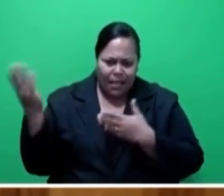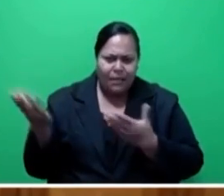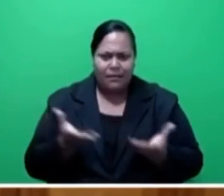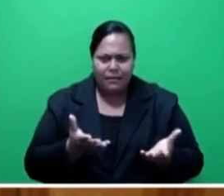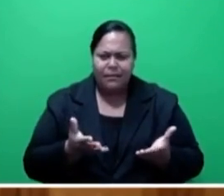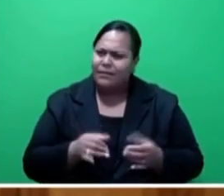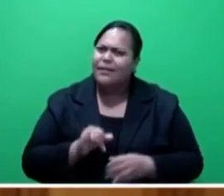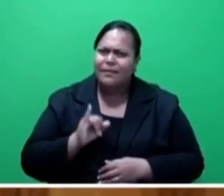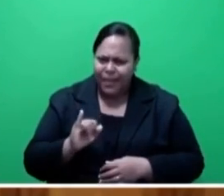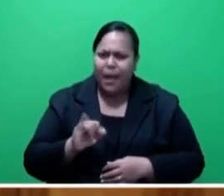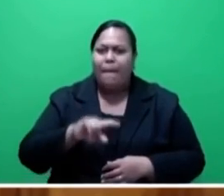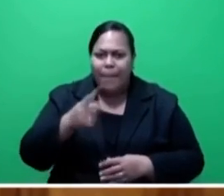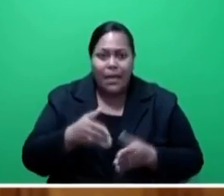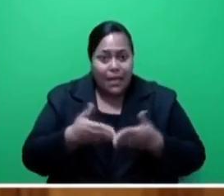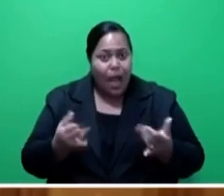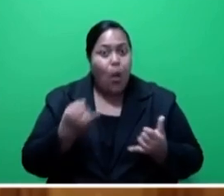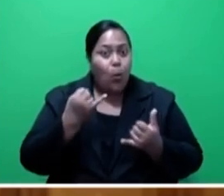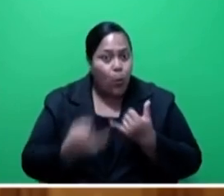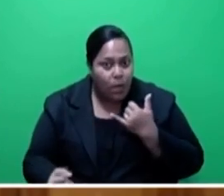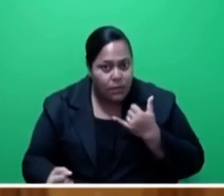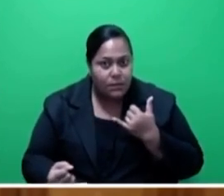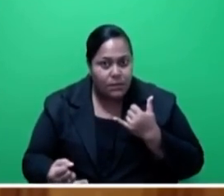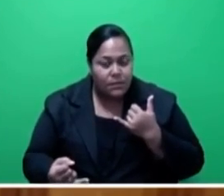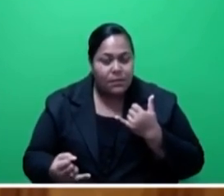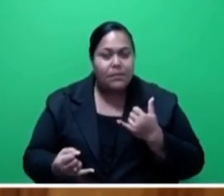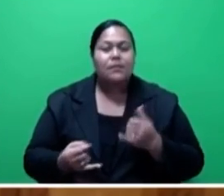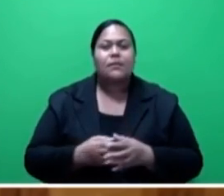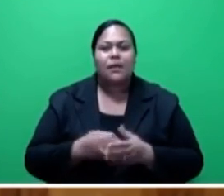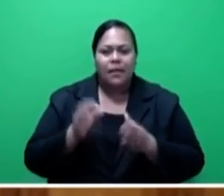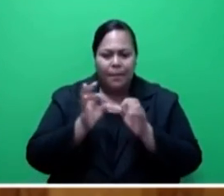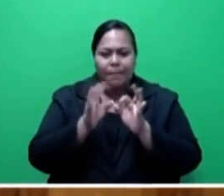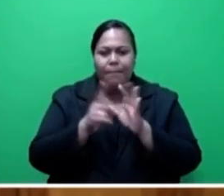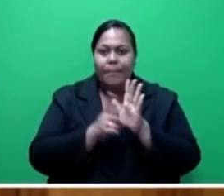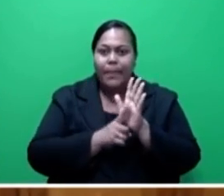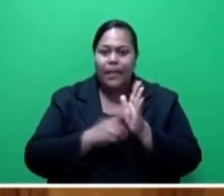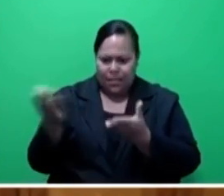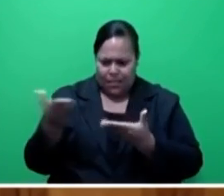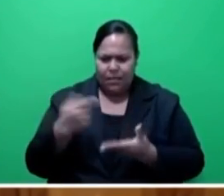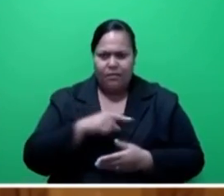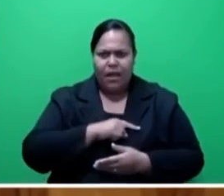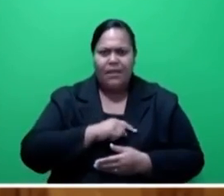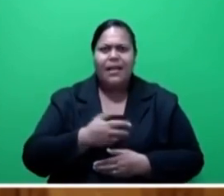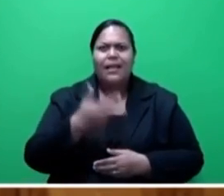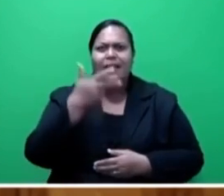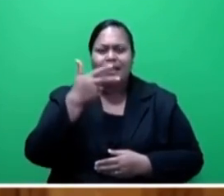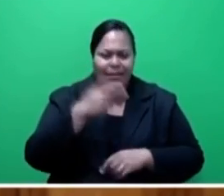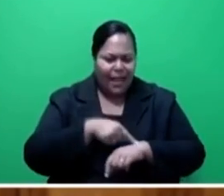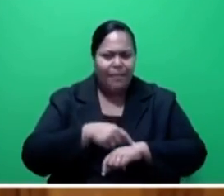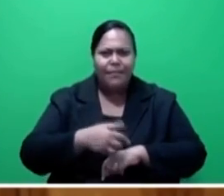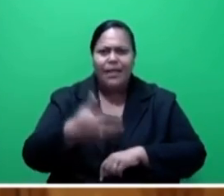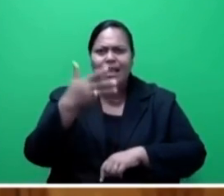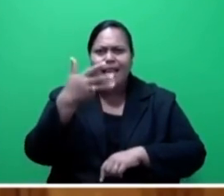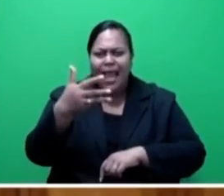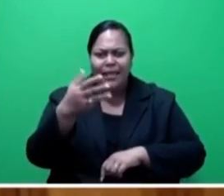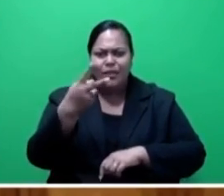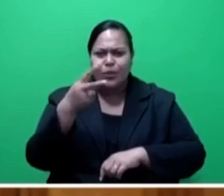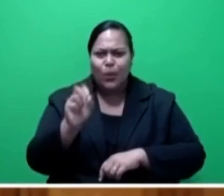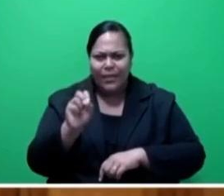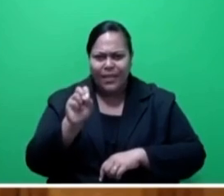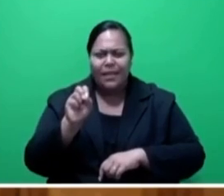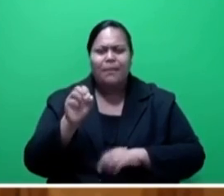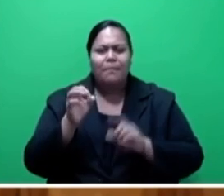a new law that the bill is given to us at 9.20 p.m. last evening